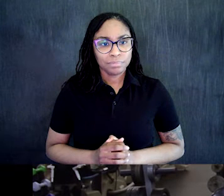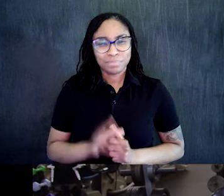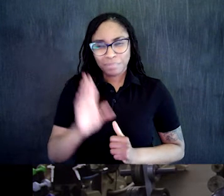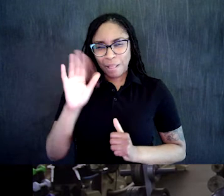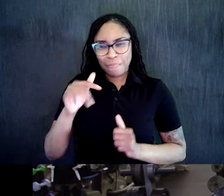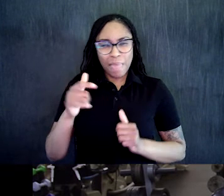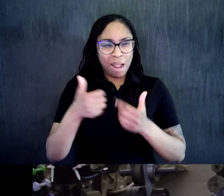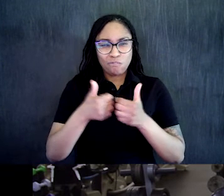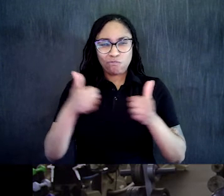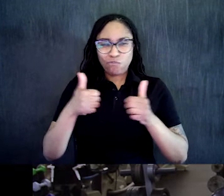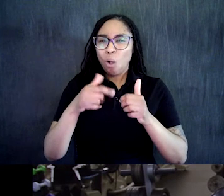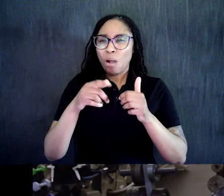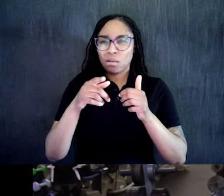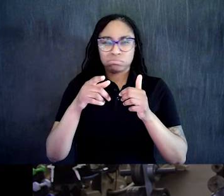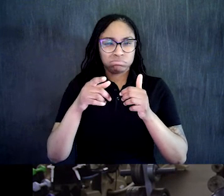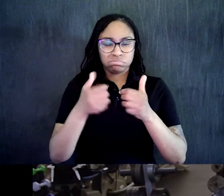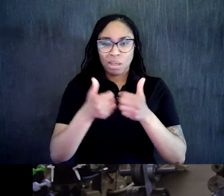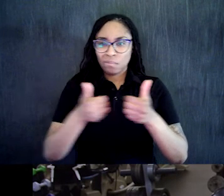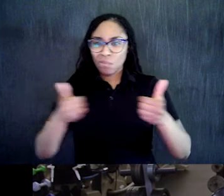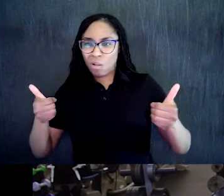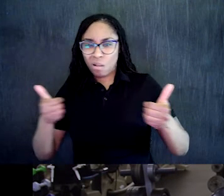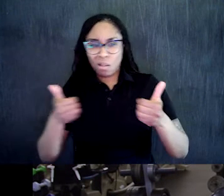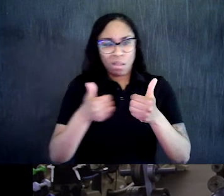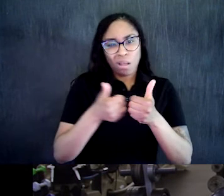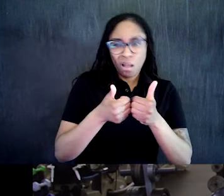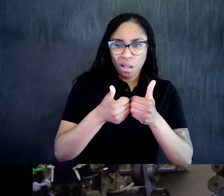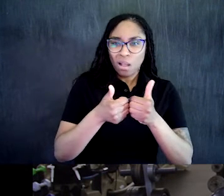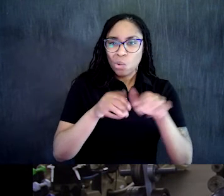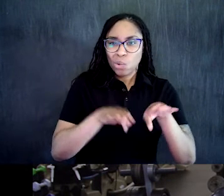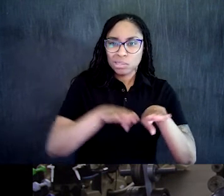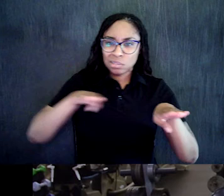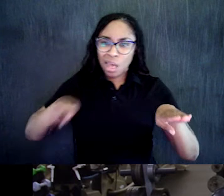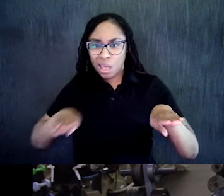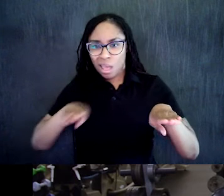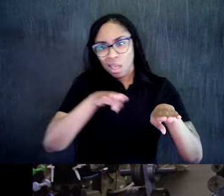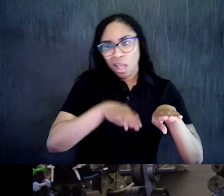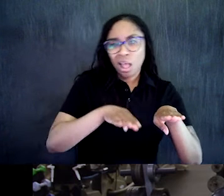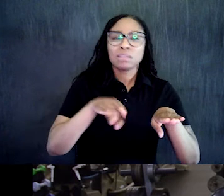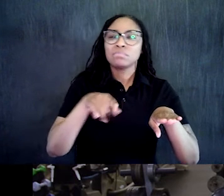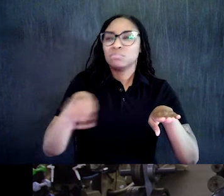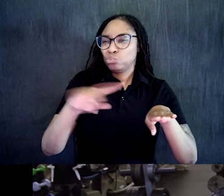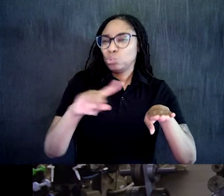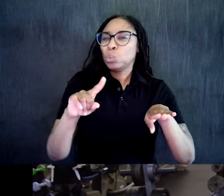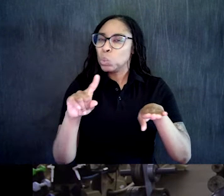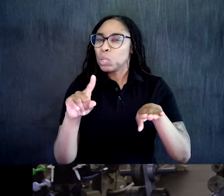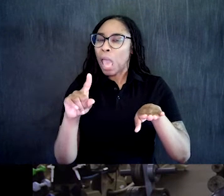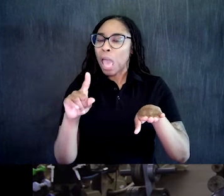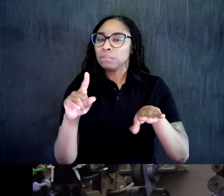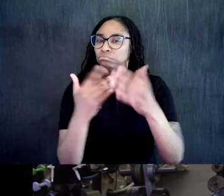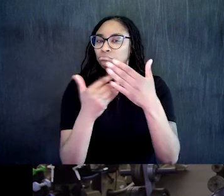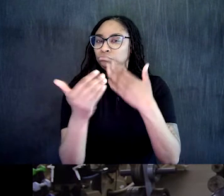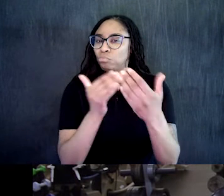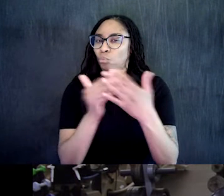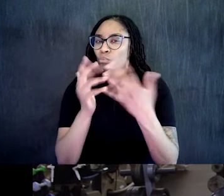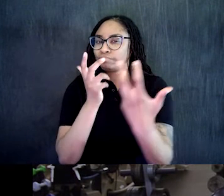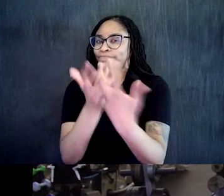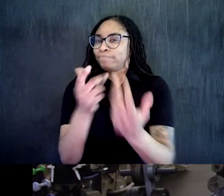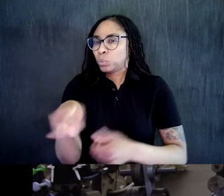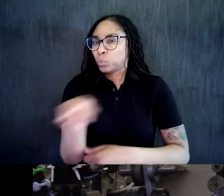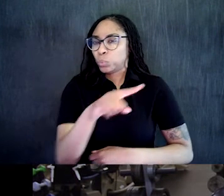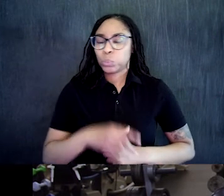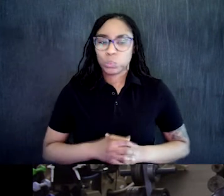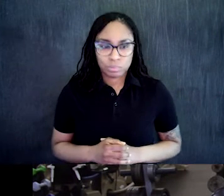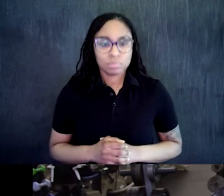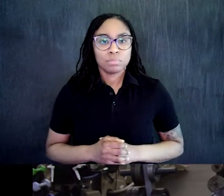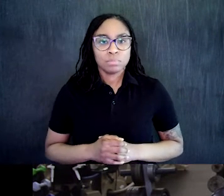you feel more comfortable, can leave it there. Just go up and down. Or you can do what I do and step in and out every time. We're to go for 10 on each